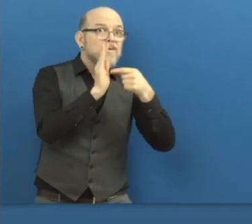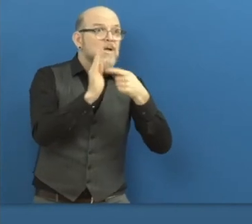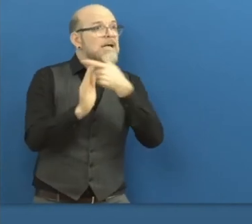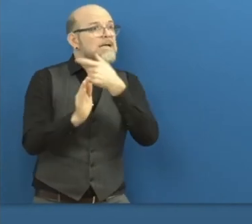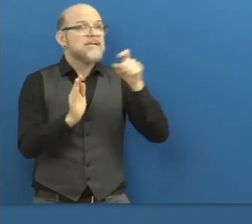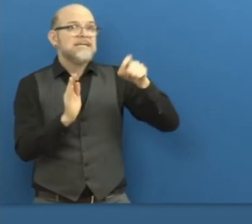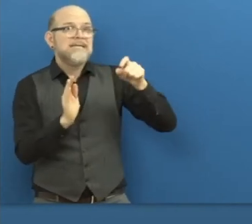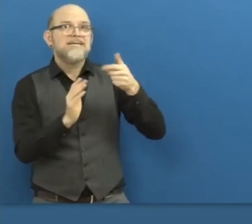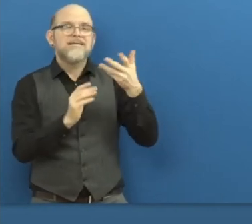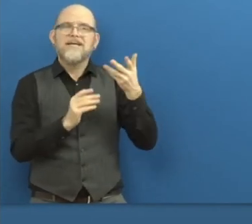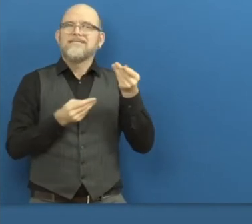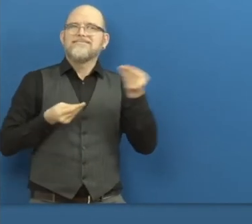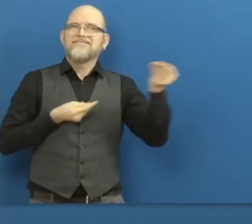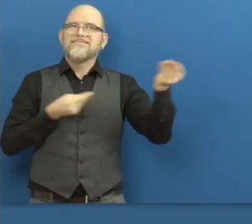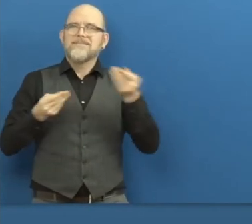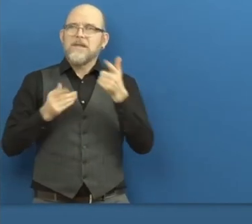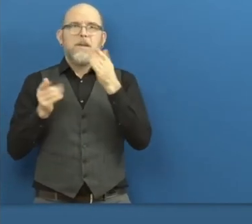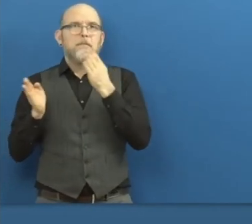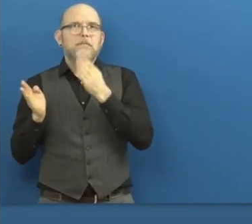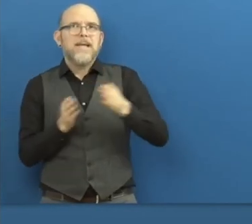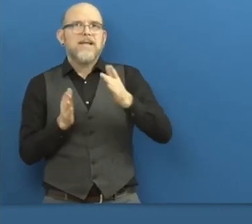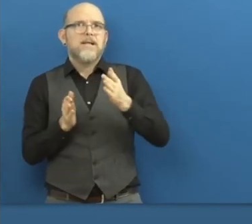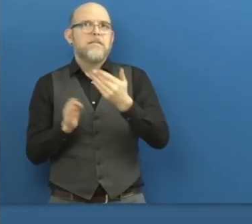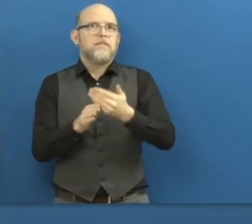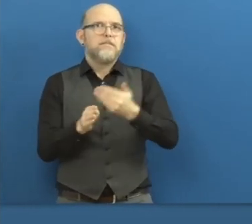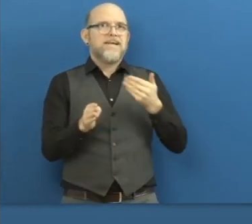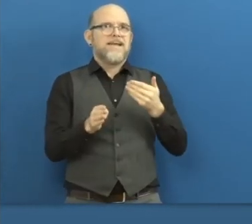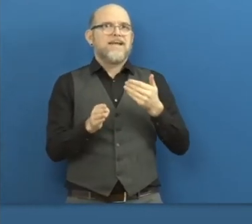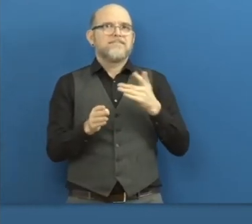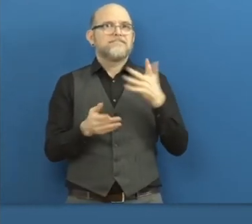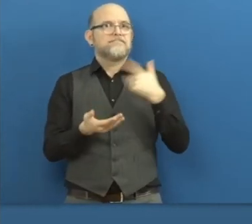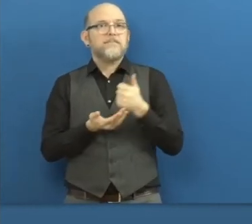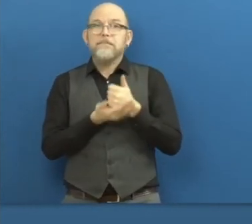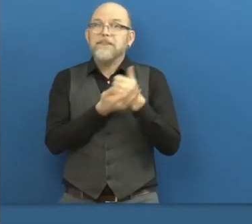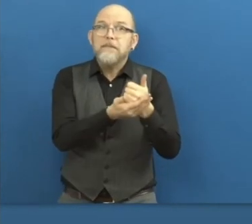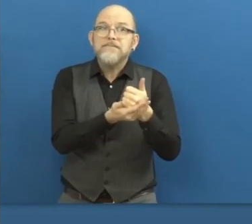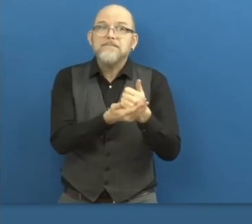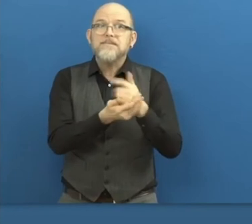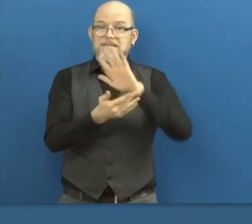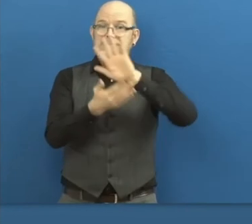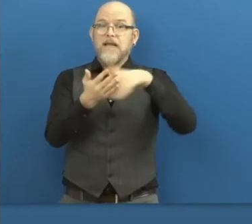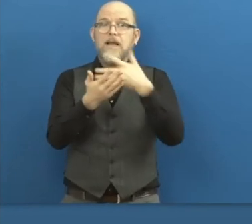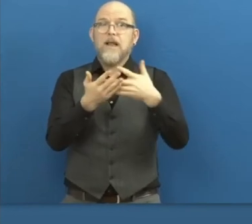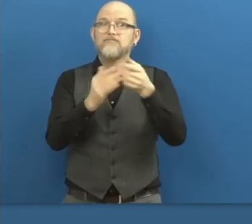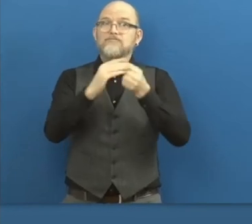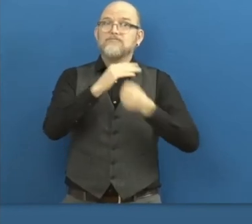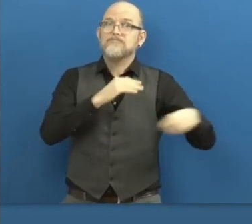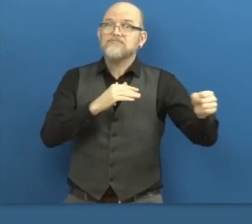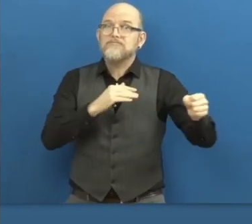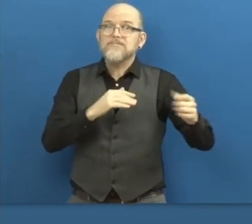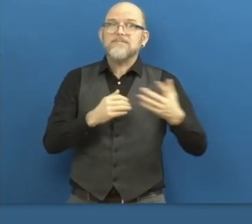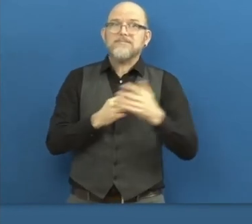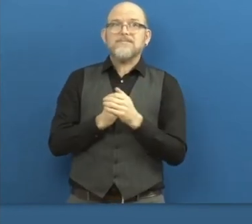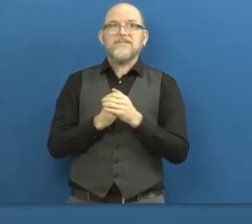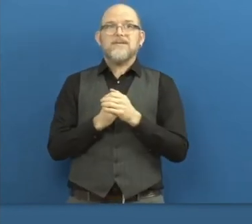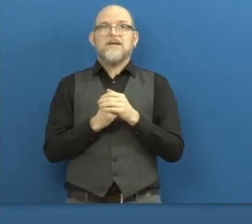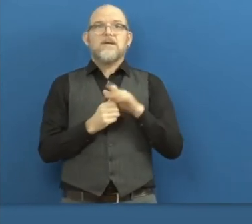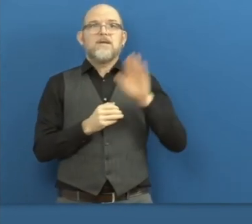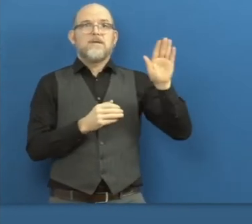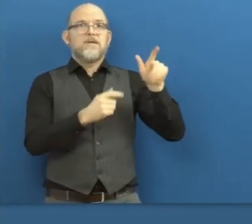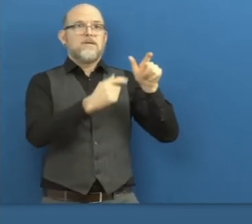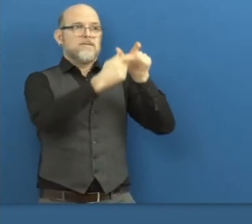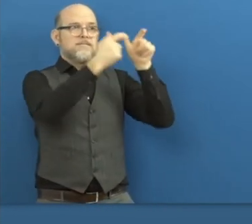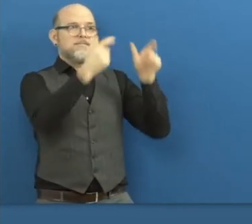prepare them and also organize or connect them to a sign language interpreter. You see, now we are making their work easier, and we are making them